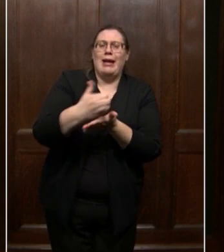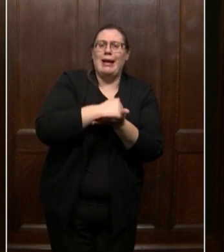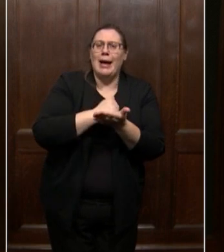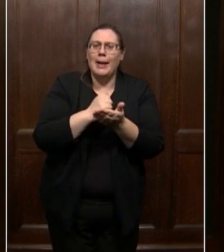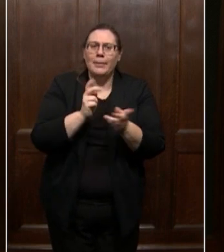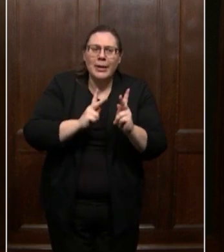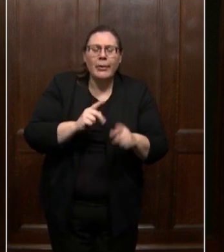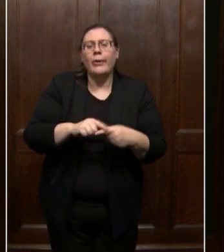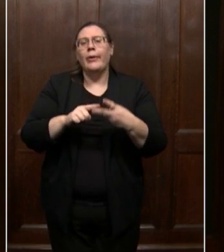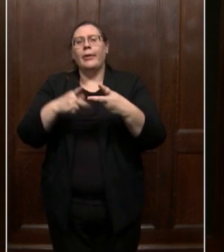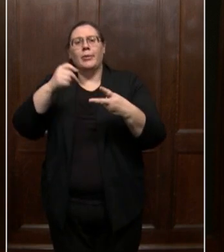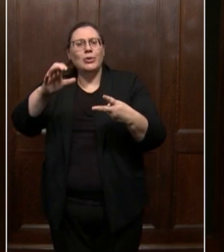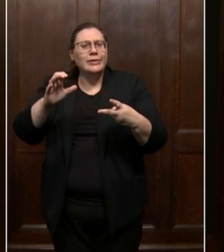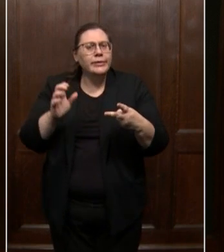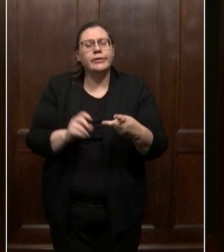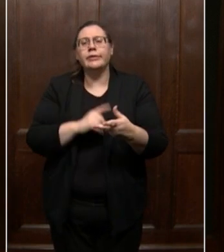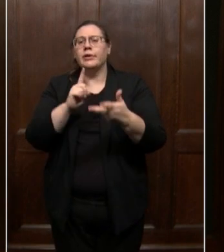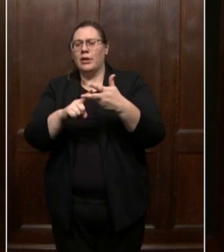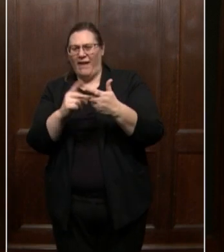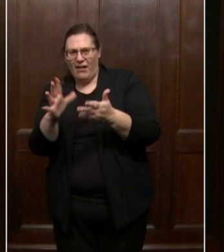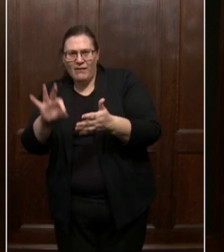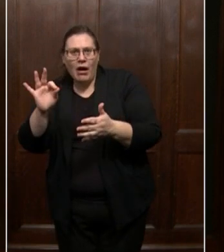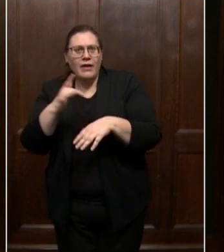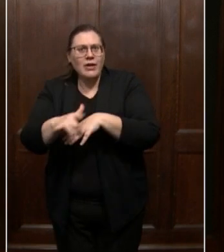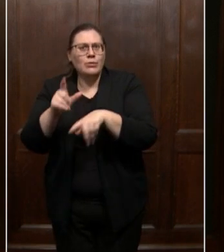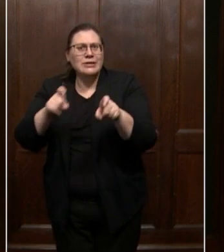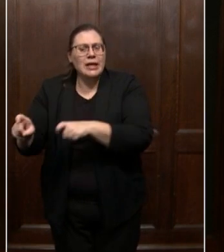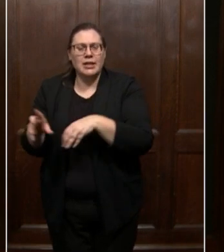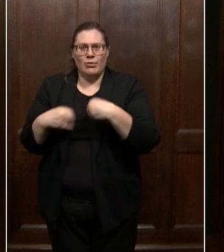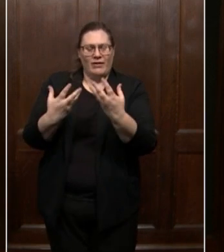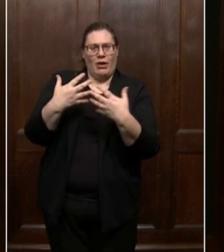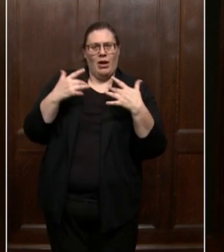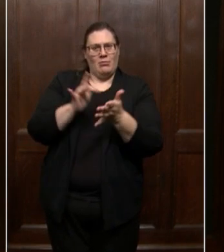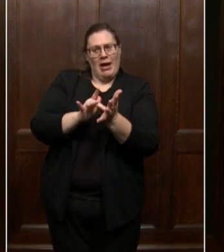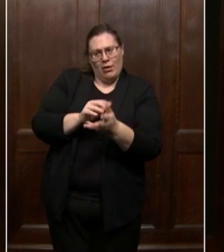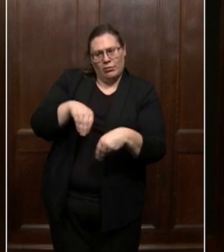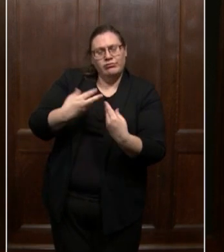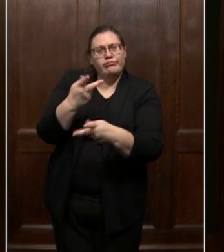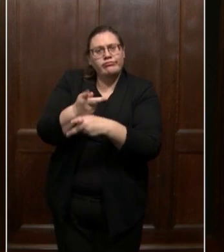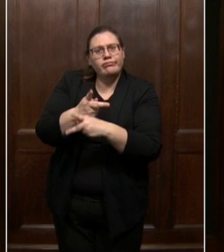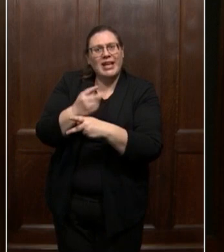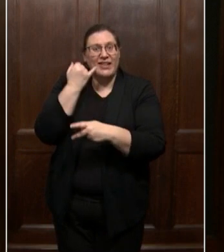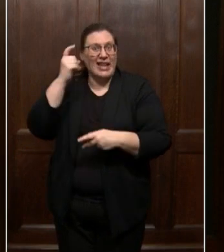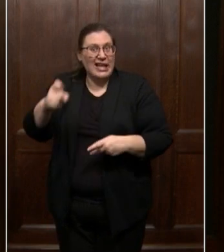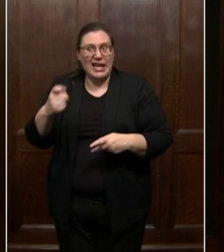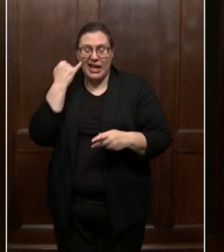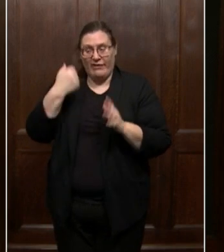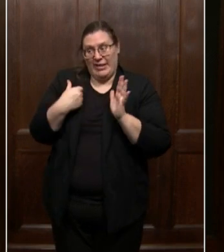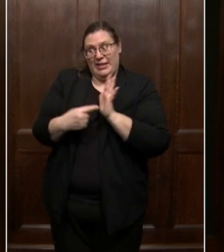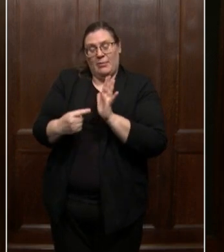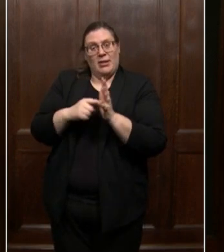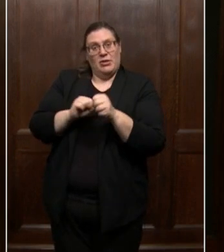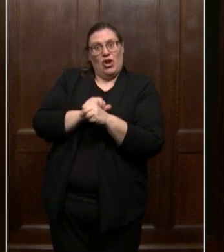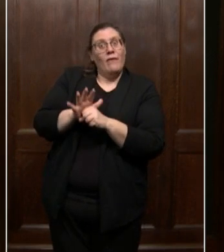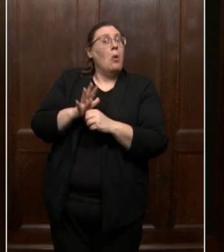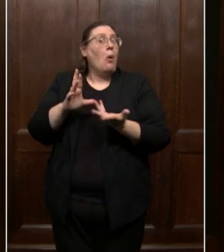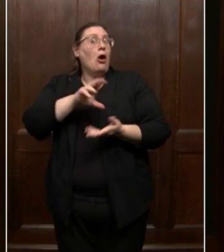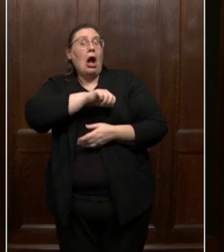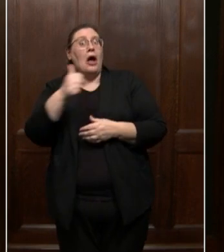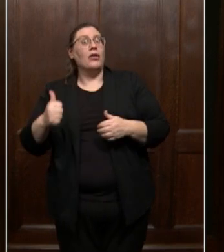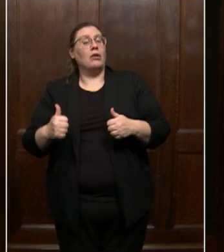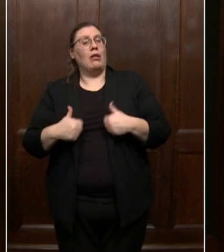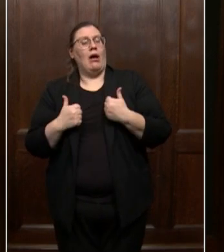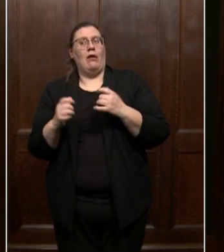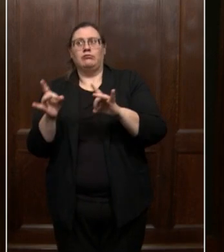color, access available testing, get medical care when they need it for COVID-19 symptoms, and for other life-threatening